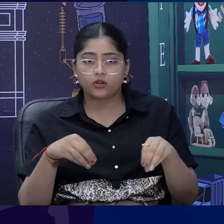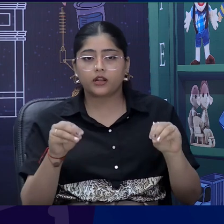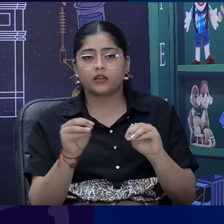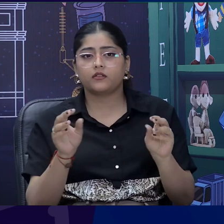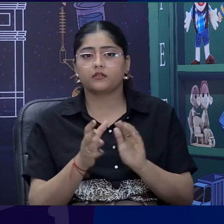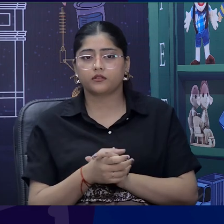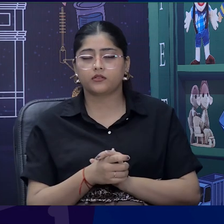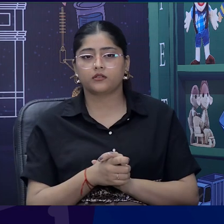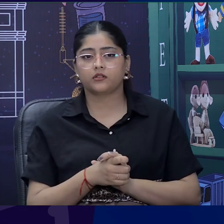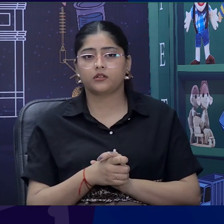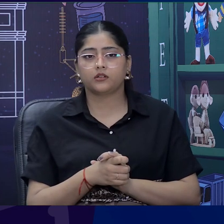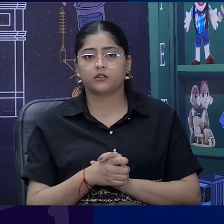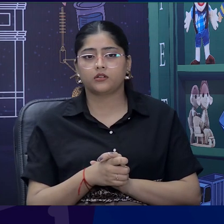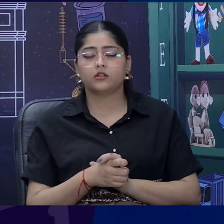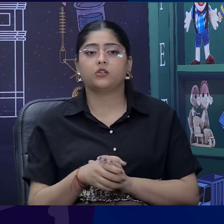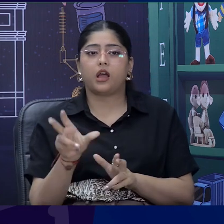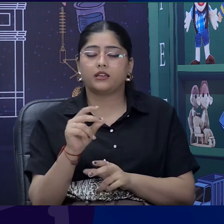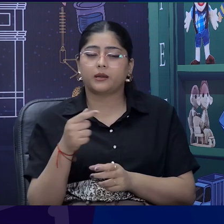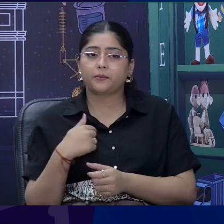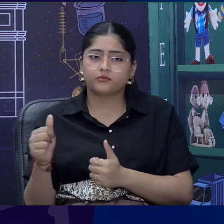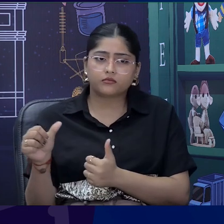can we recapitulate the poem?